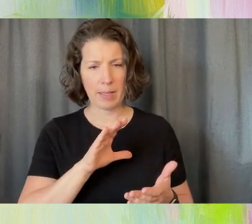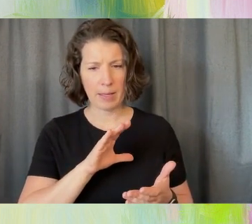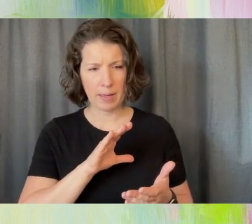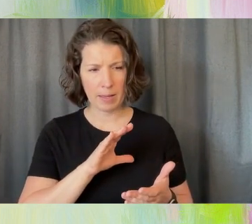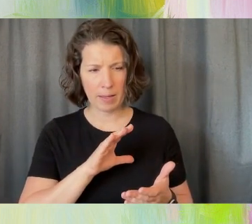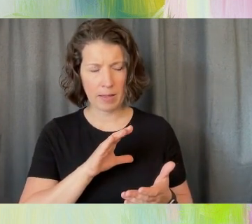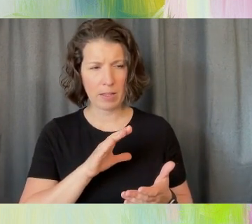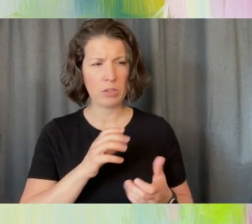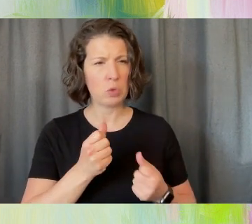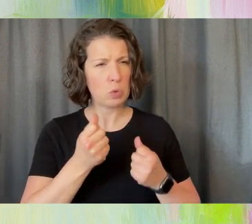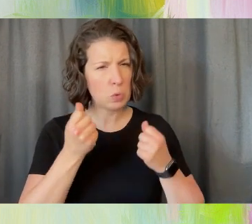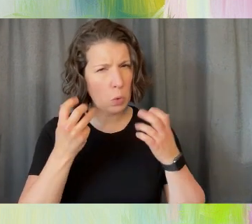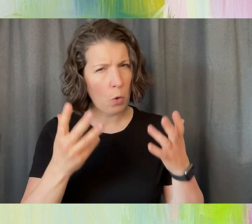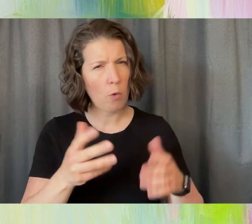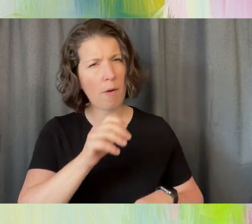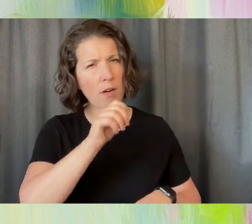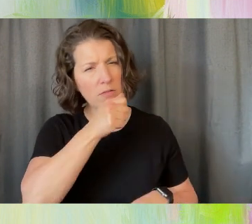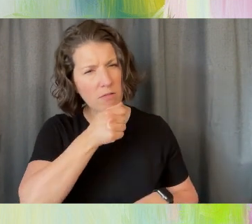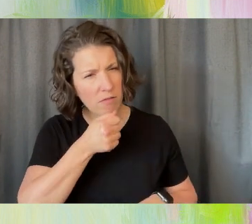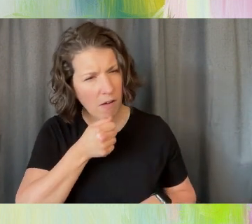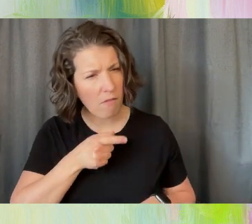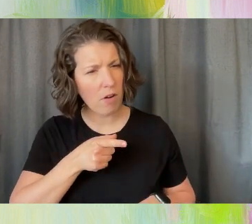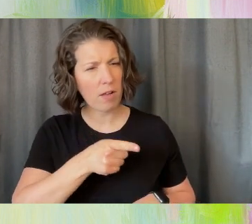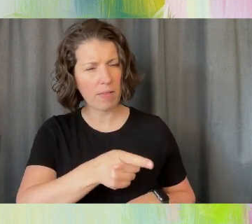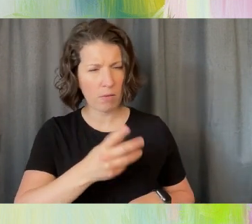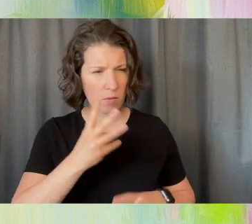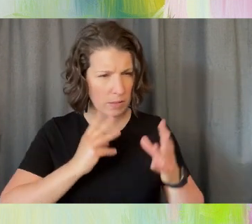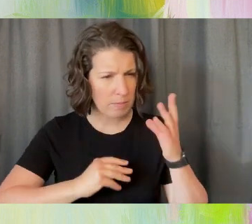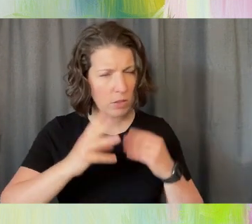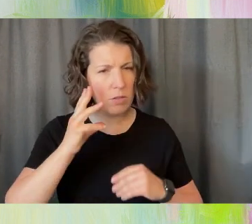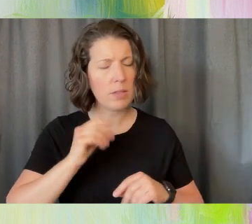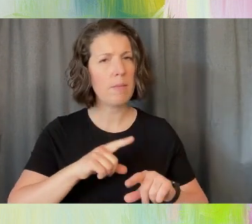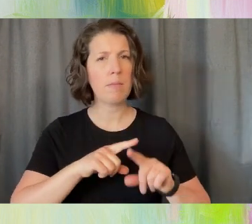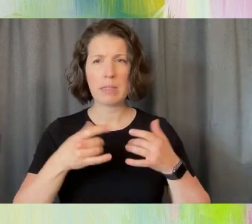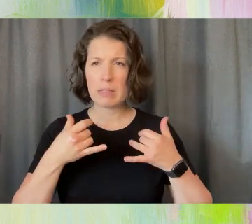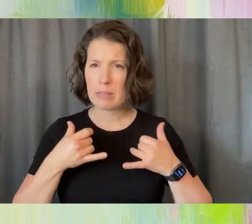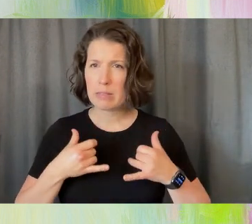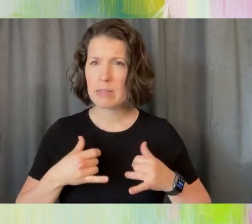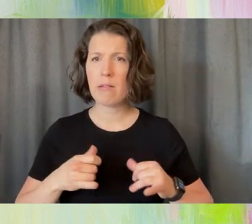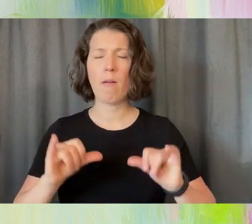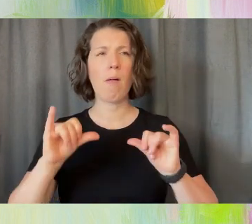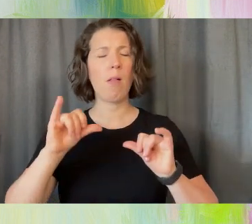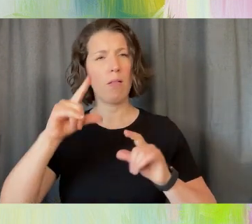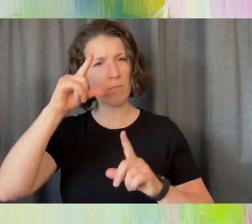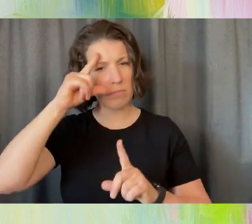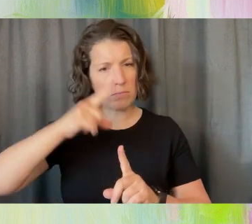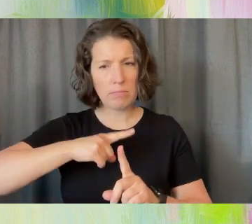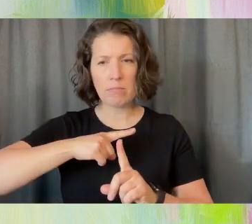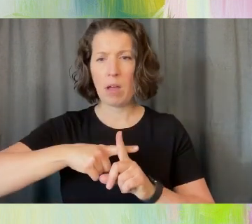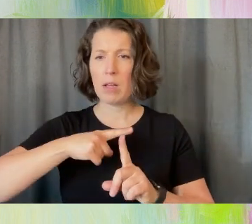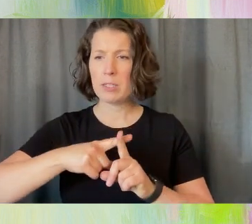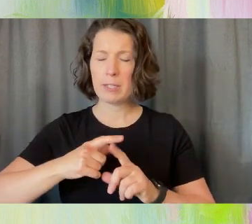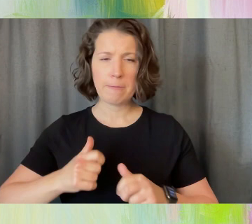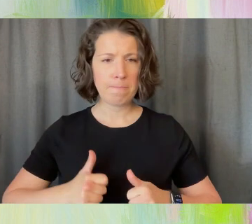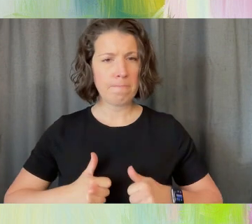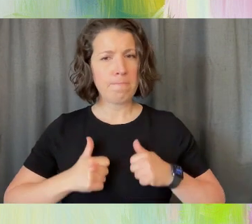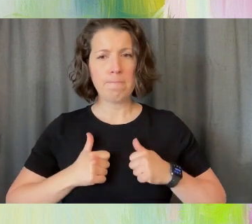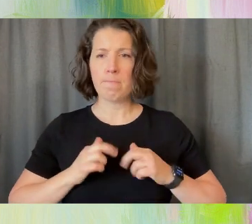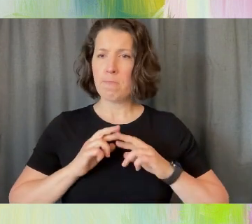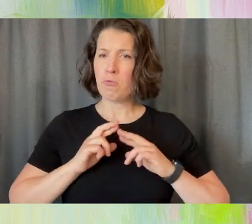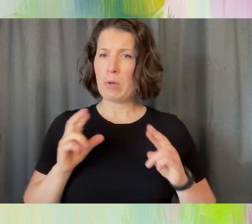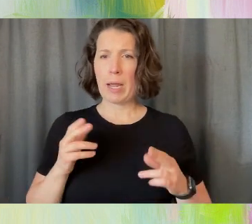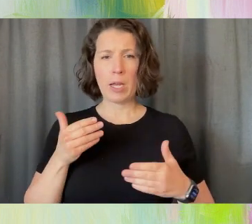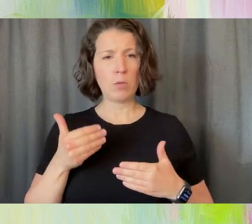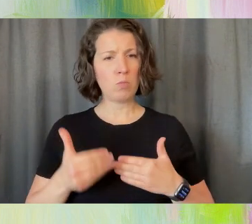were so resilient and they were so positive and they they were ready to move on. Like when